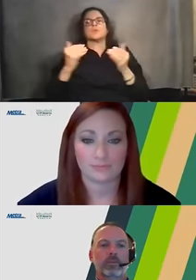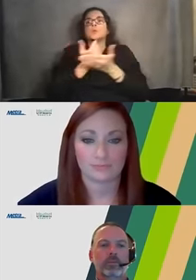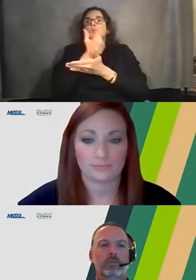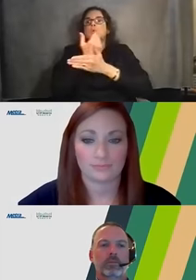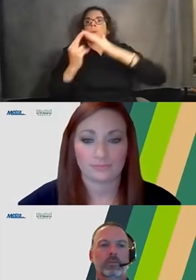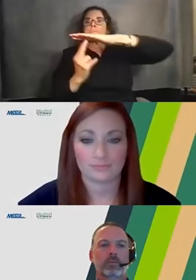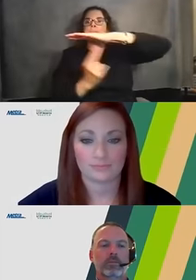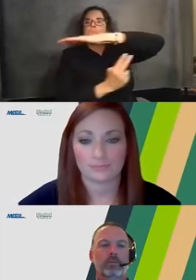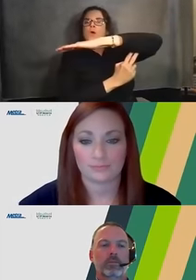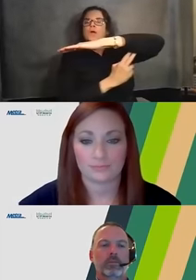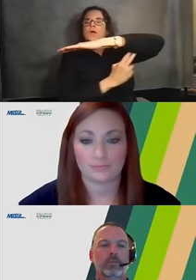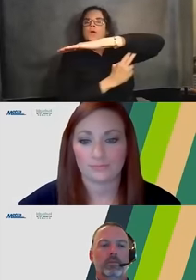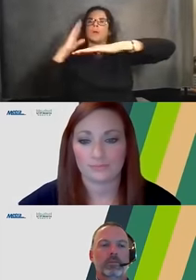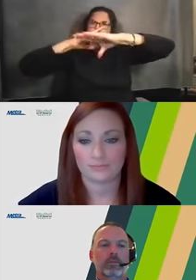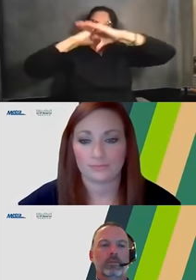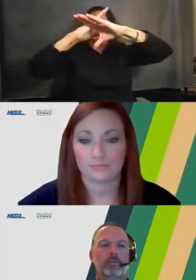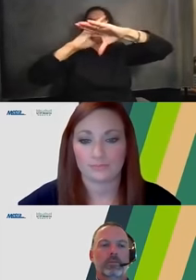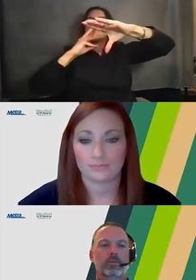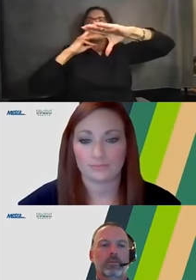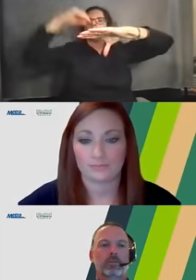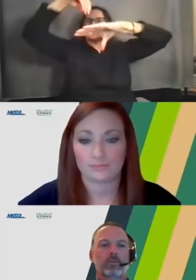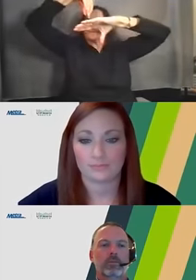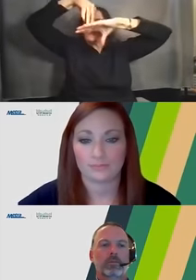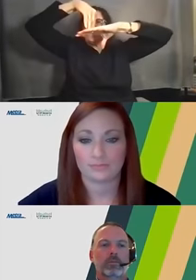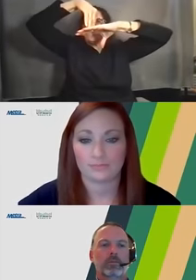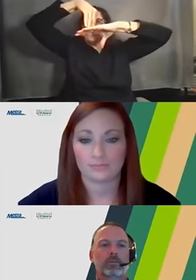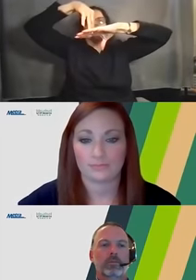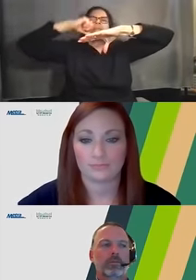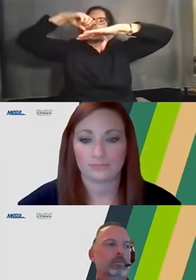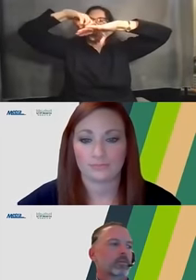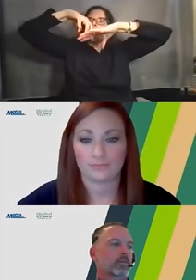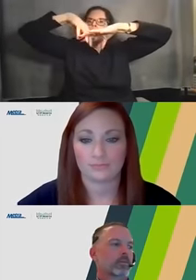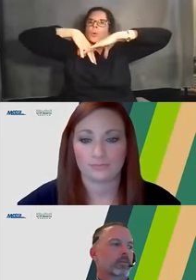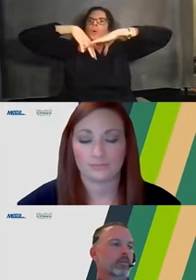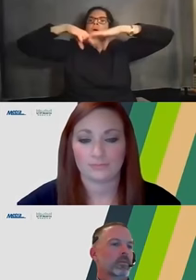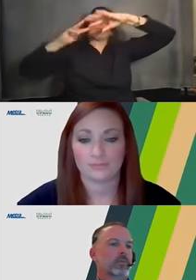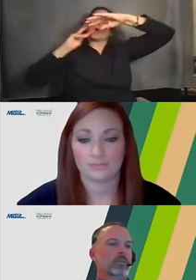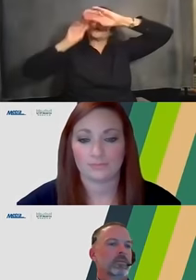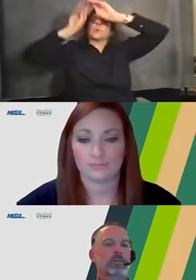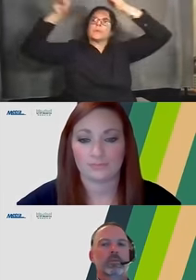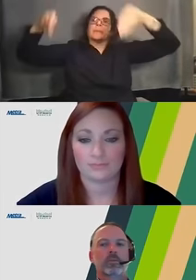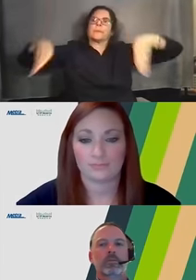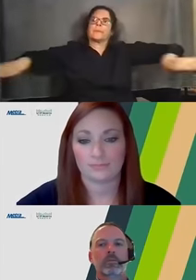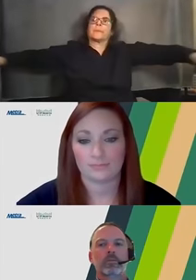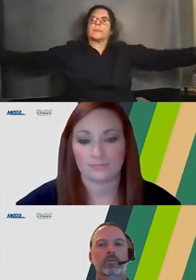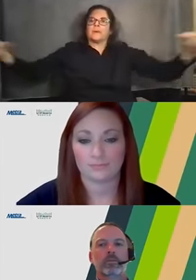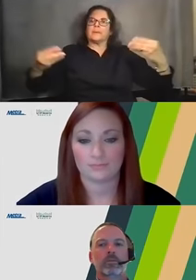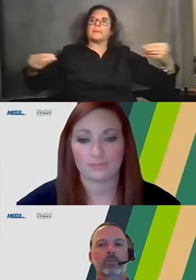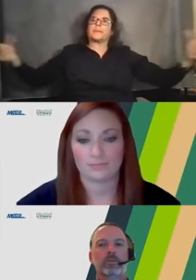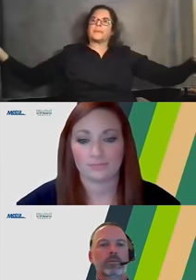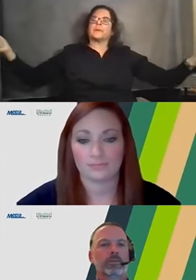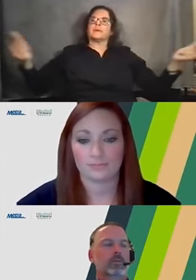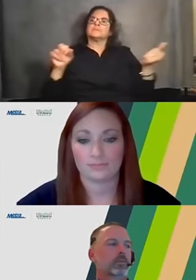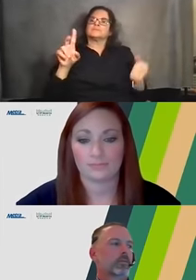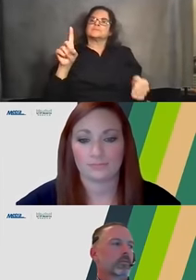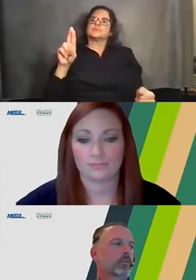make sure that the water is being directed appropriately. To minimize the drips and and things of that nature over the sidewalk. So